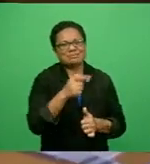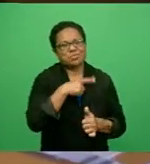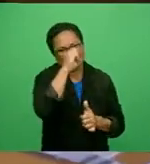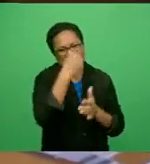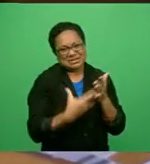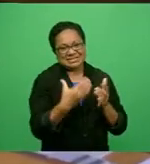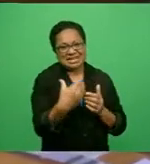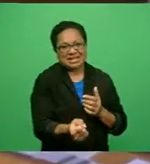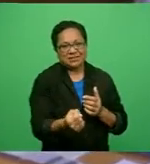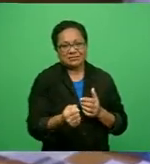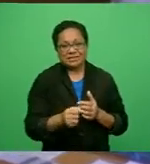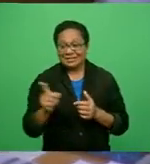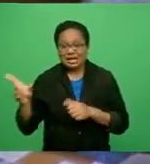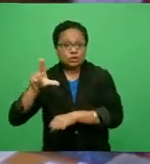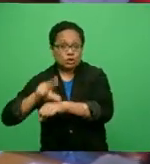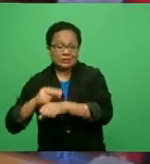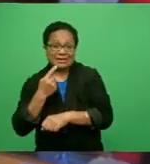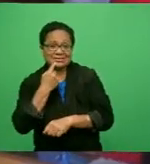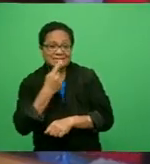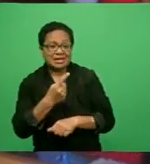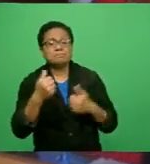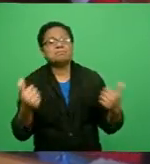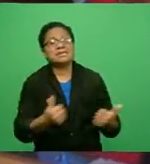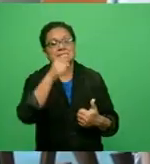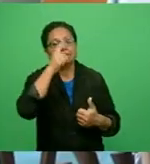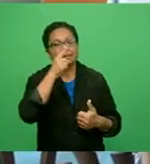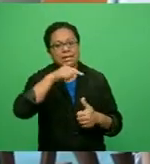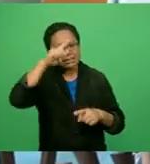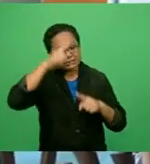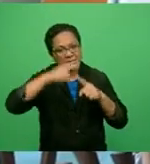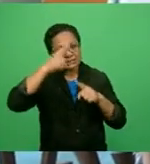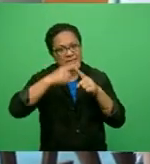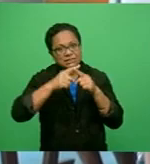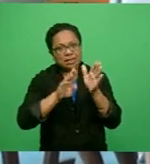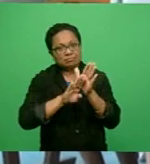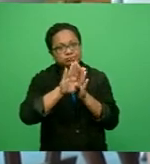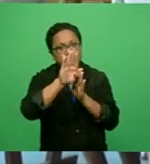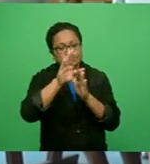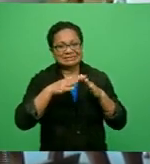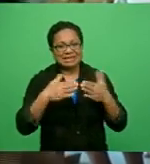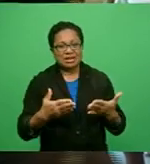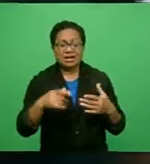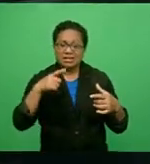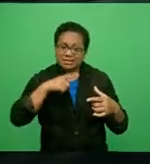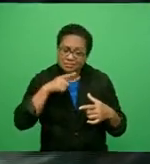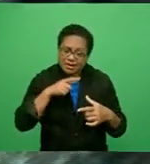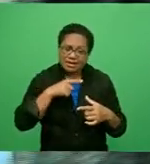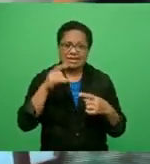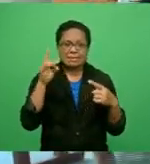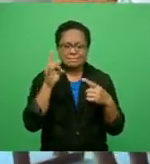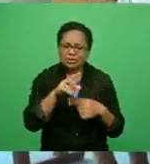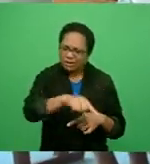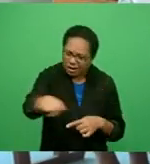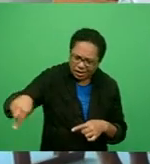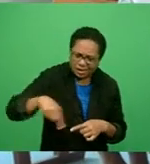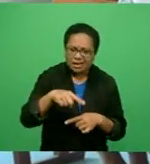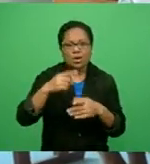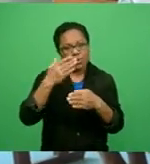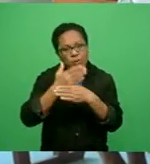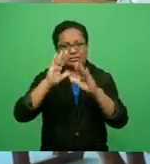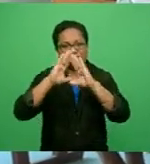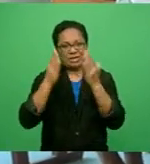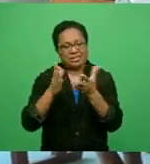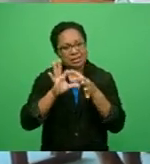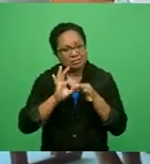cases and it affects the nation's health and productivity. Therefore, national solidarity needs to be achieved in combating diabetes.